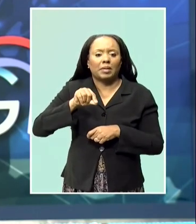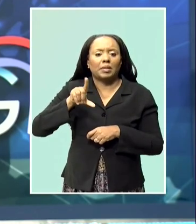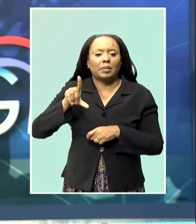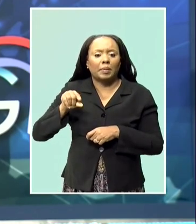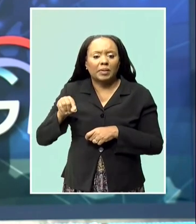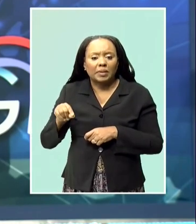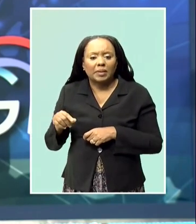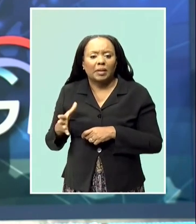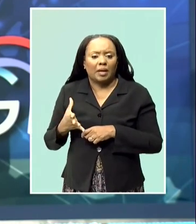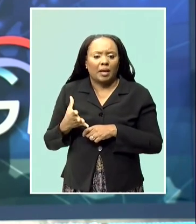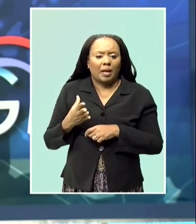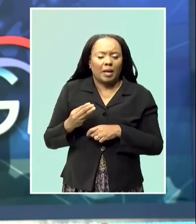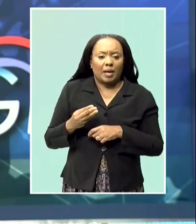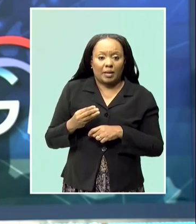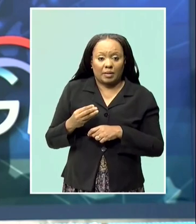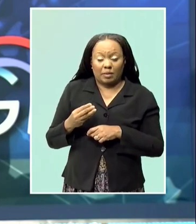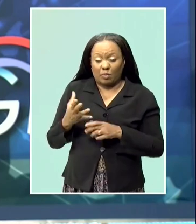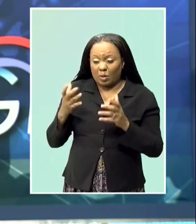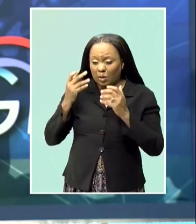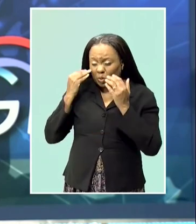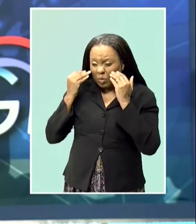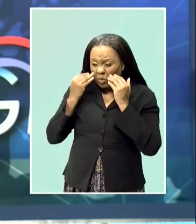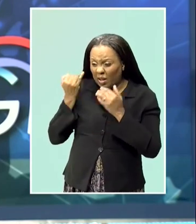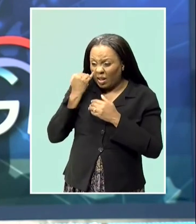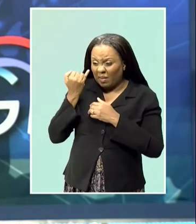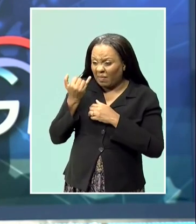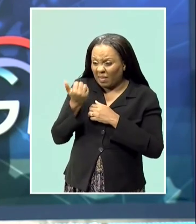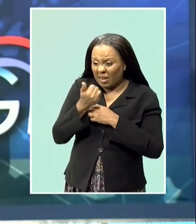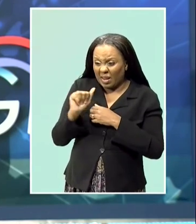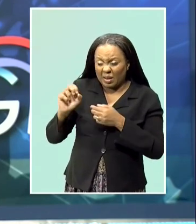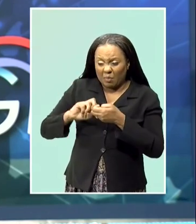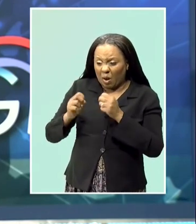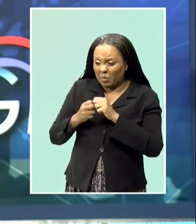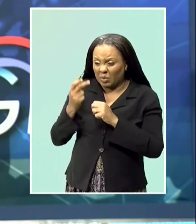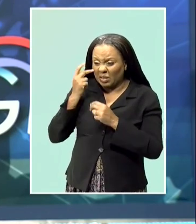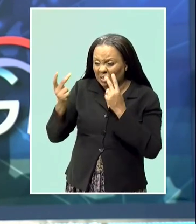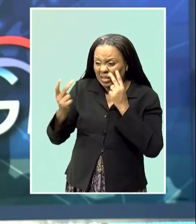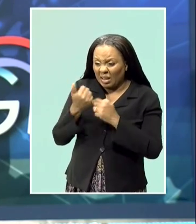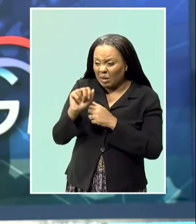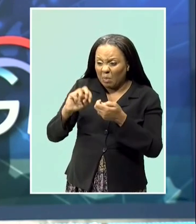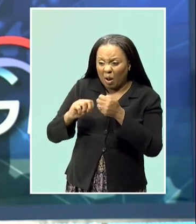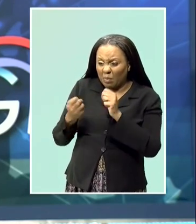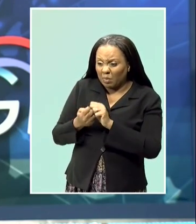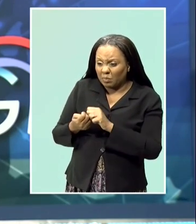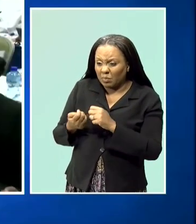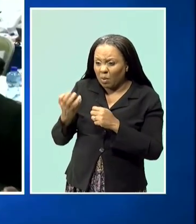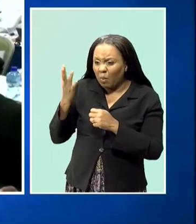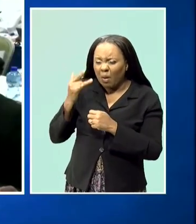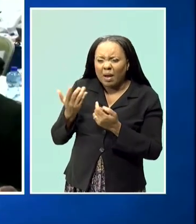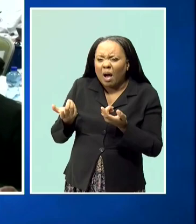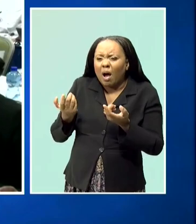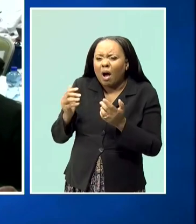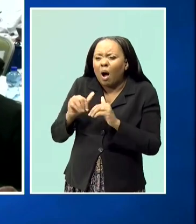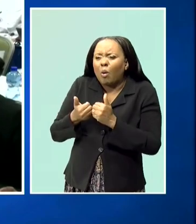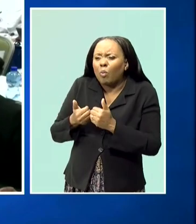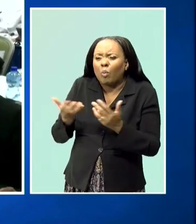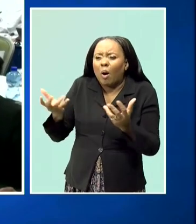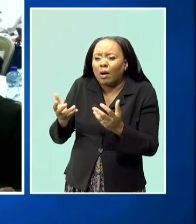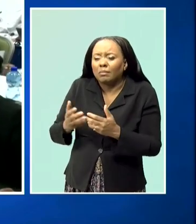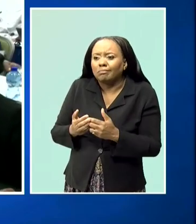amendments were done, and if there were no anomalies recognized by the team. When your team,